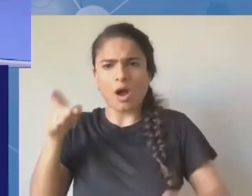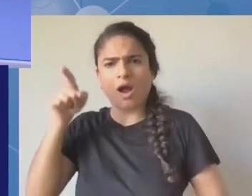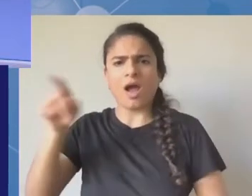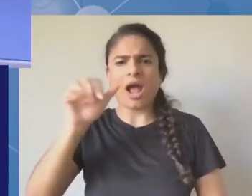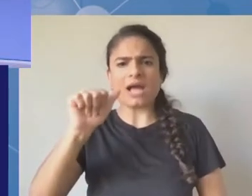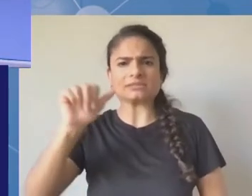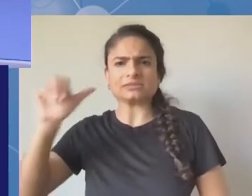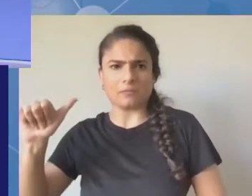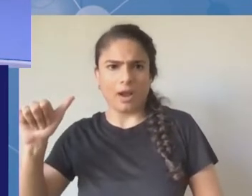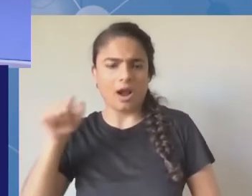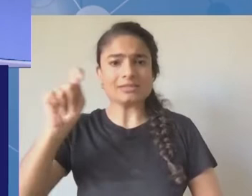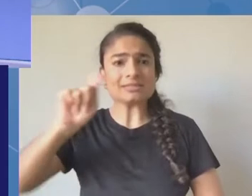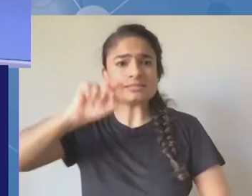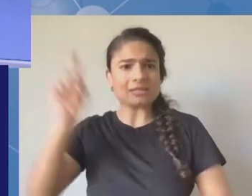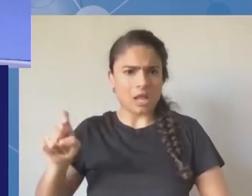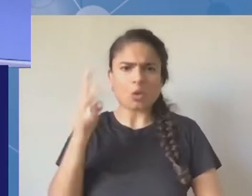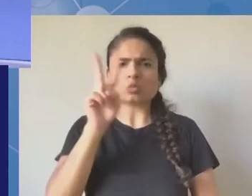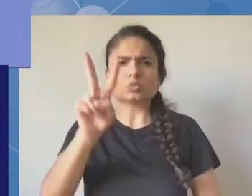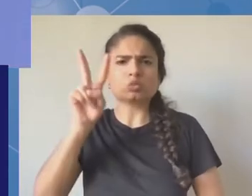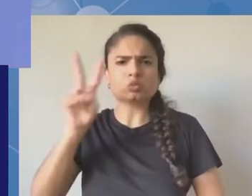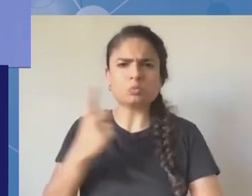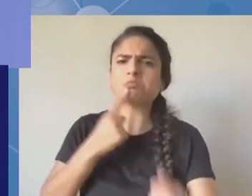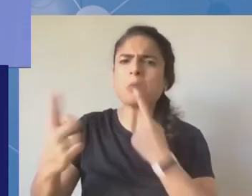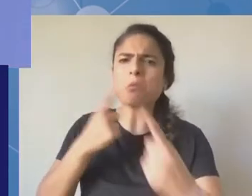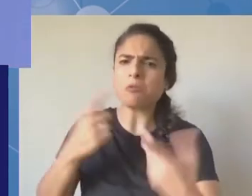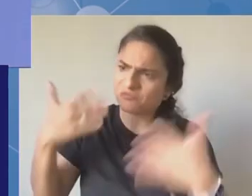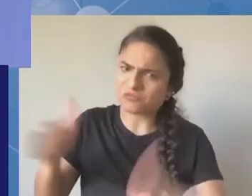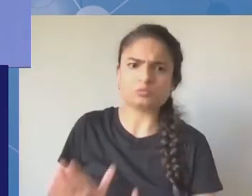statement, she's right here. Thank you. All right. Thank you very much, Corey.